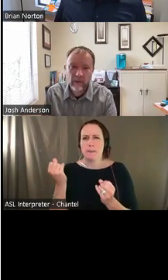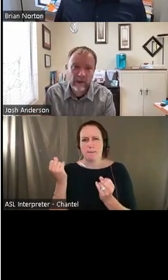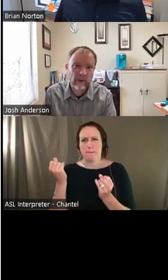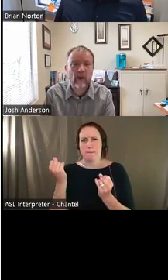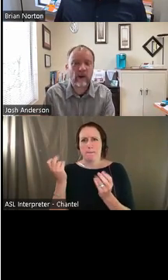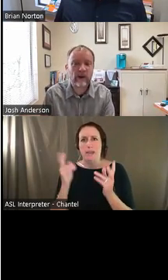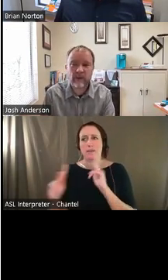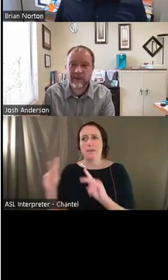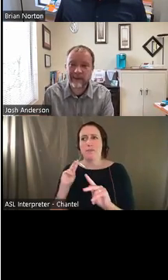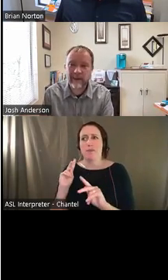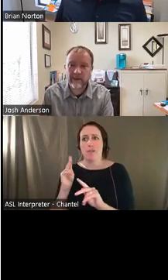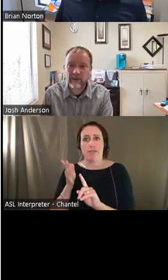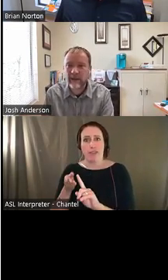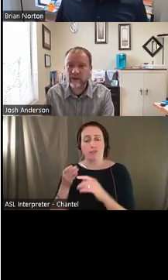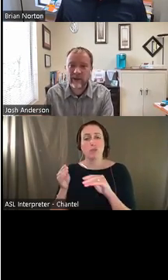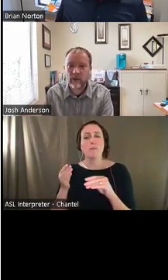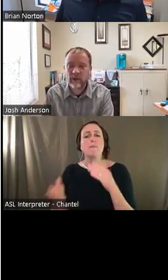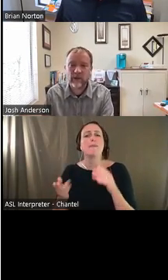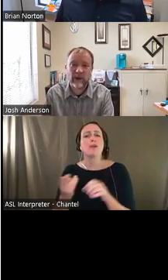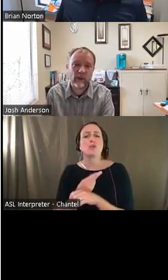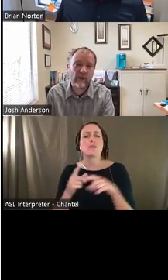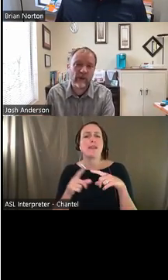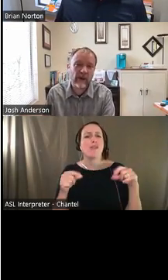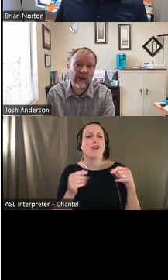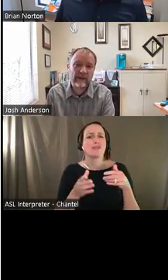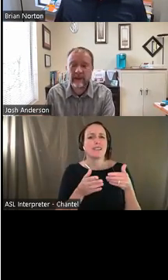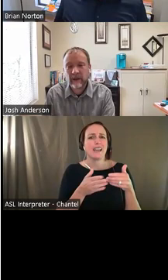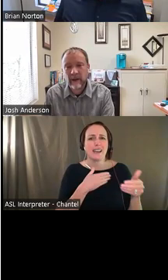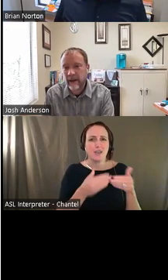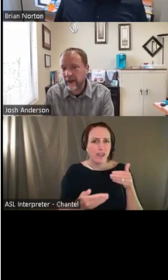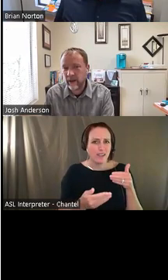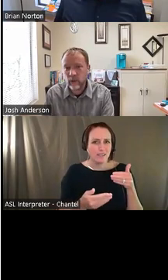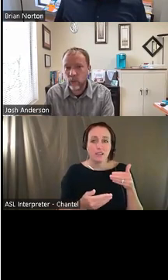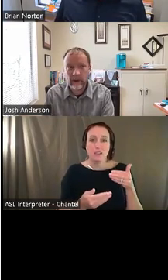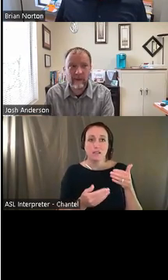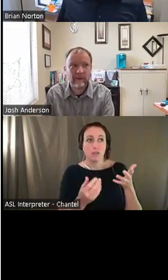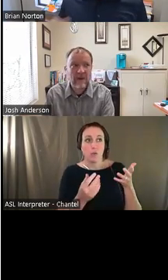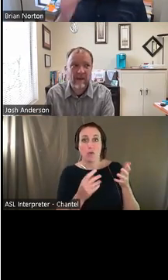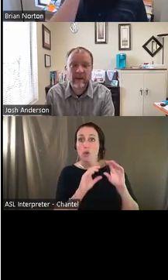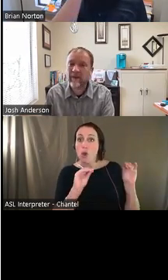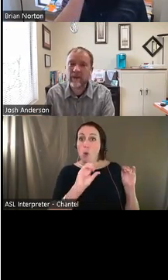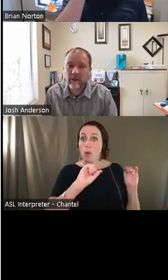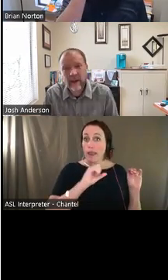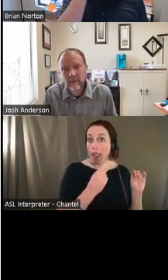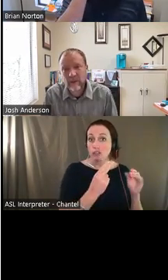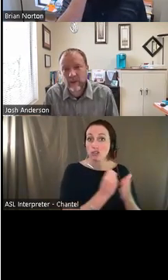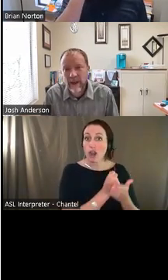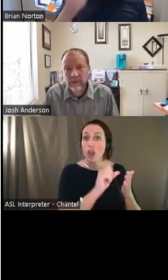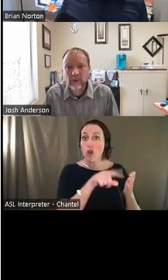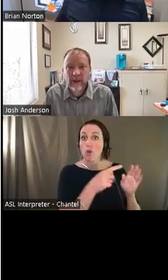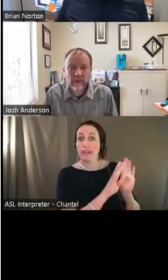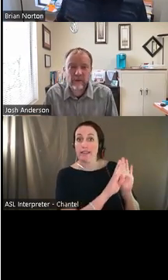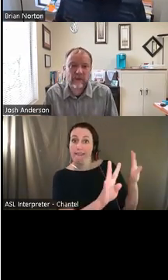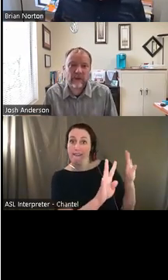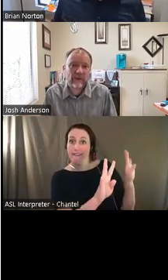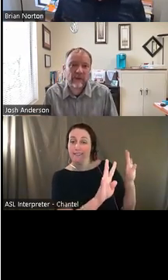health saver benefit card or something like that. So yeah, just have one that's credit only, no cash. Uh, you wouldn't even have to have another cash or an